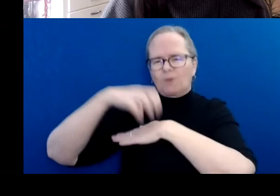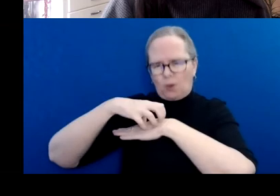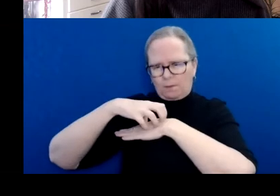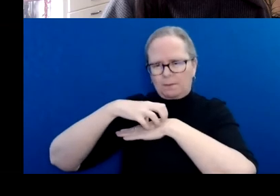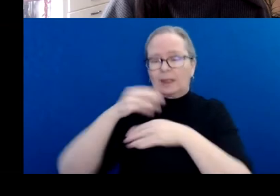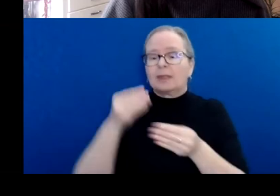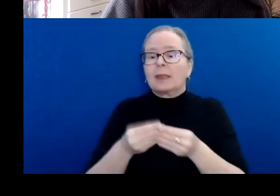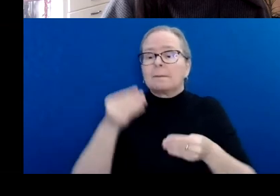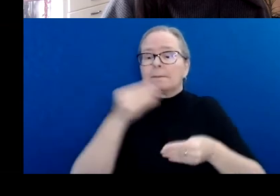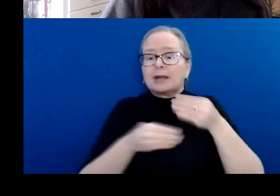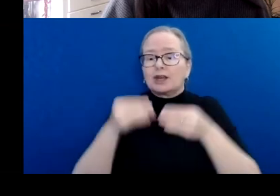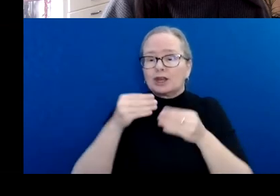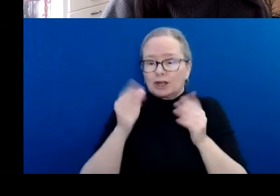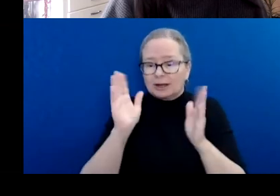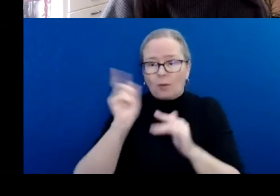online.